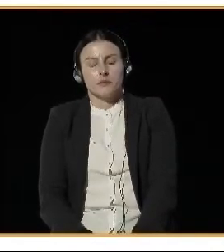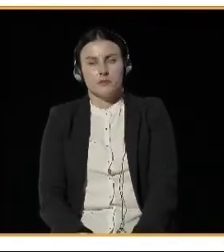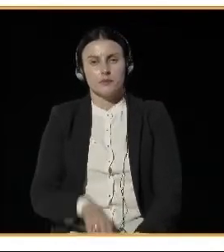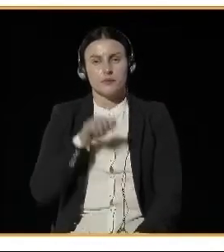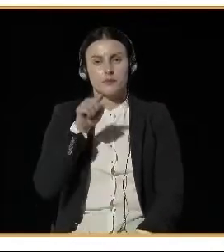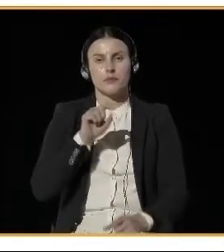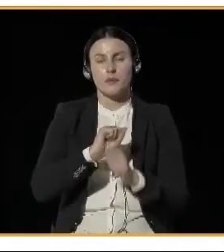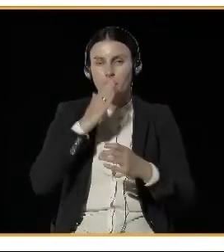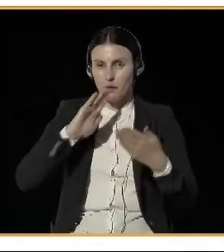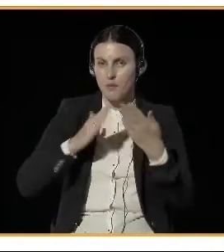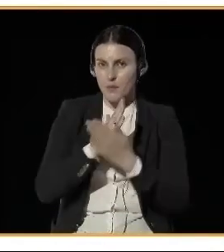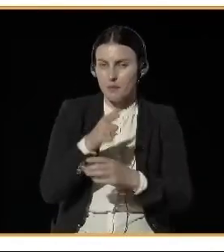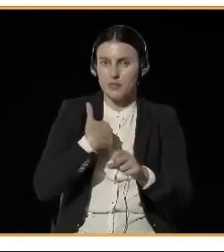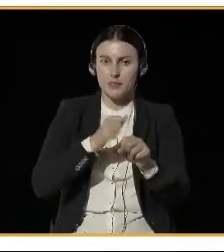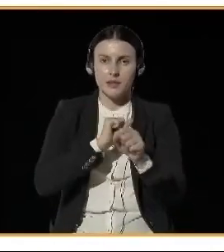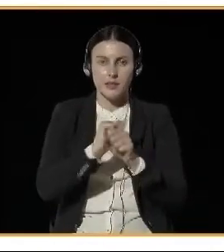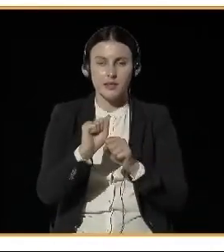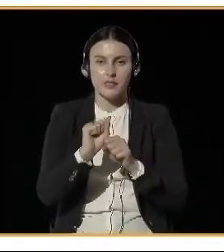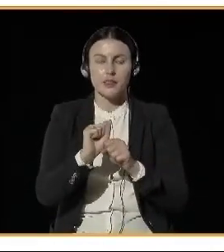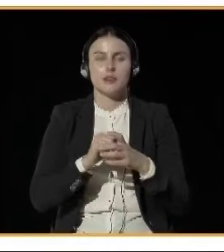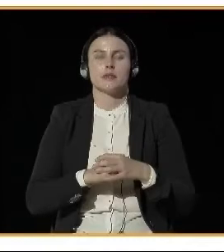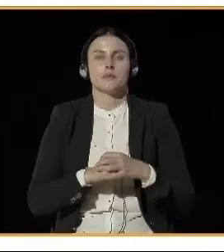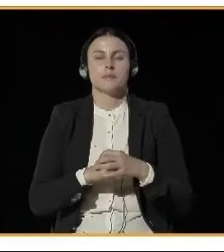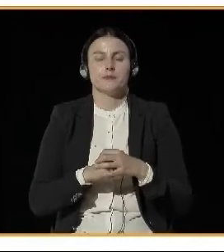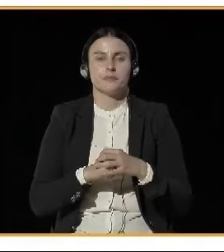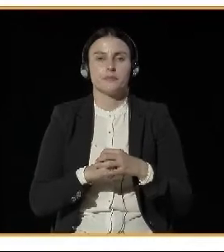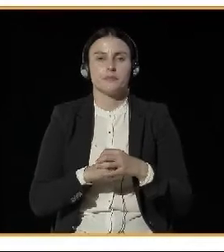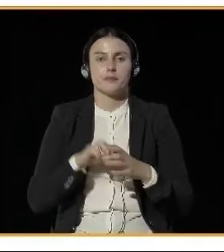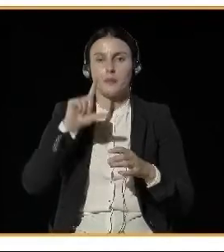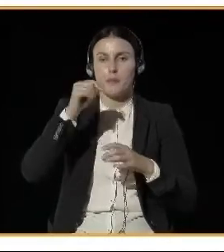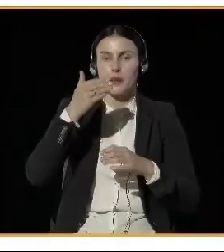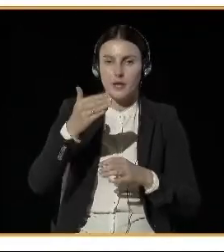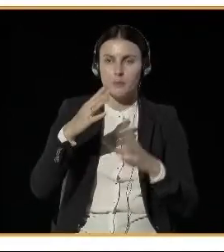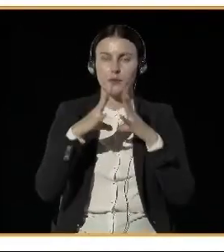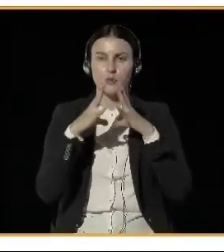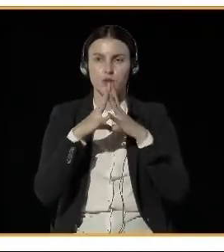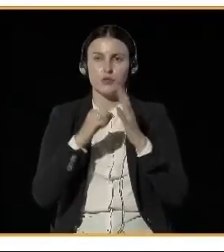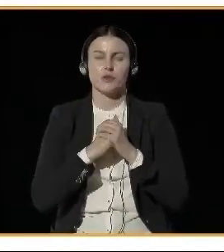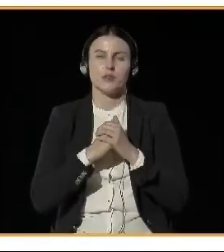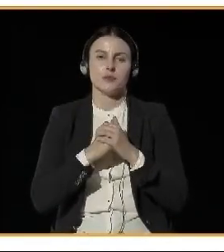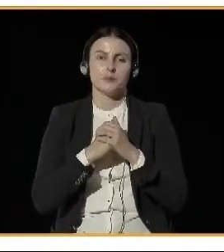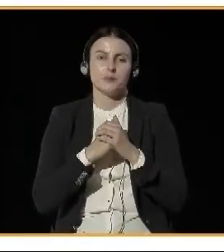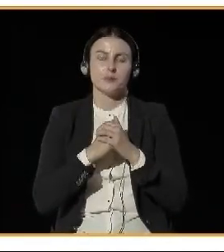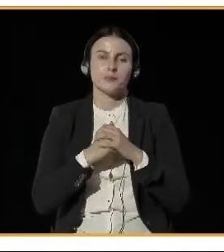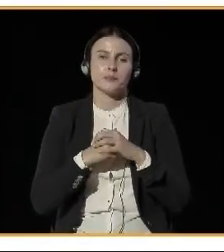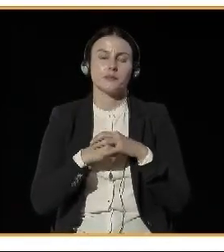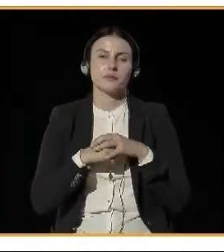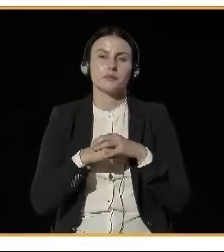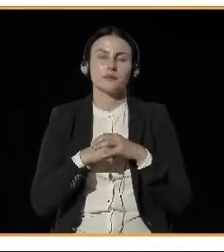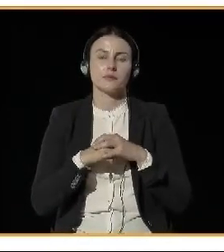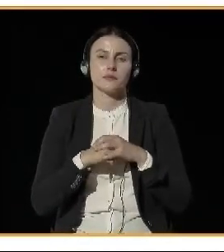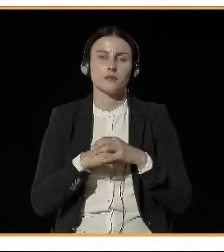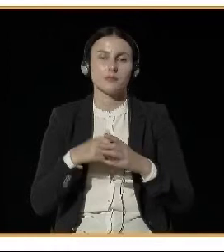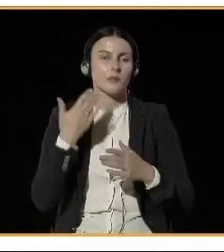And these kind of maps give a good indication of the levels of the pollutant and where in the city you find the highest values.